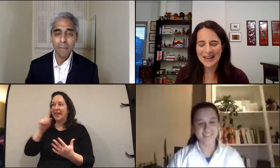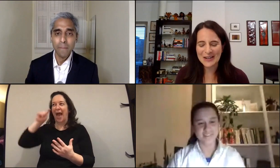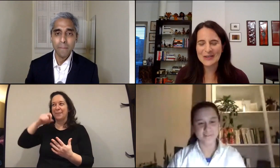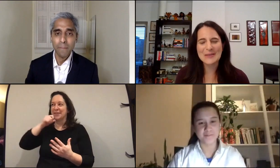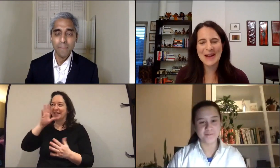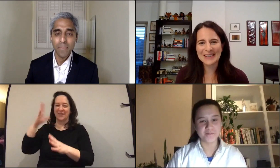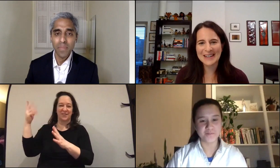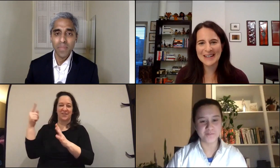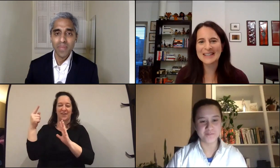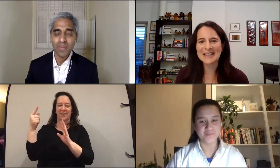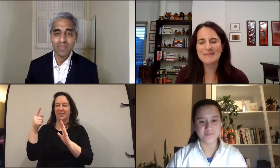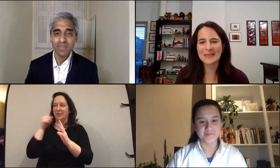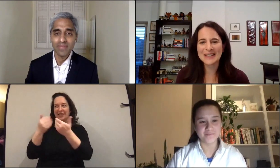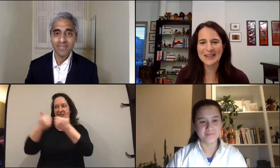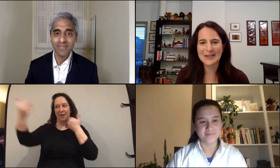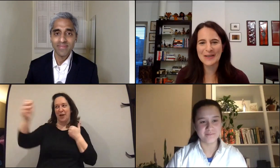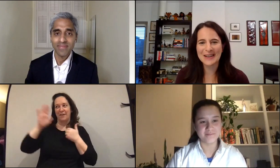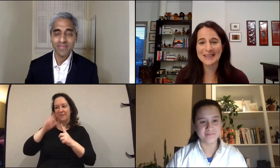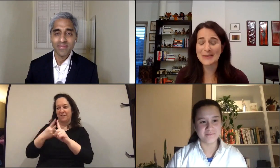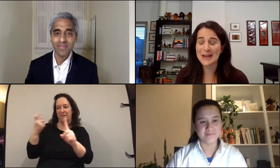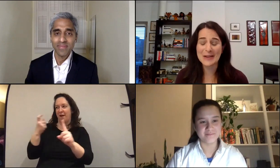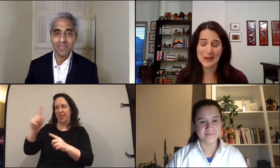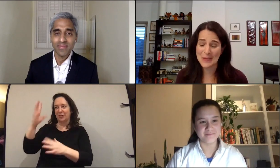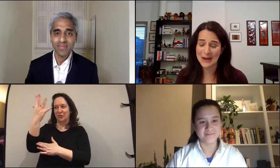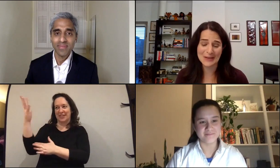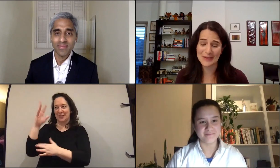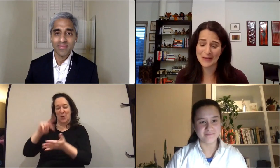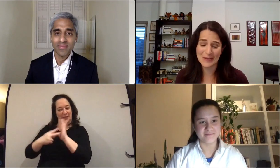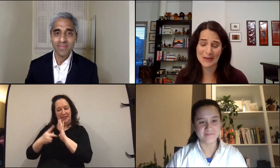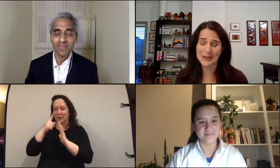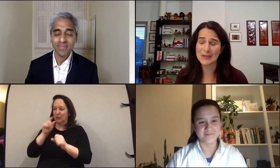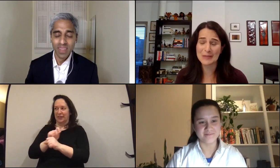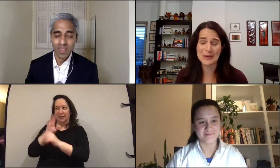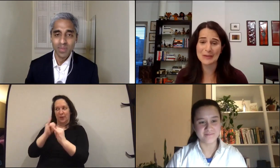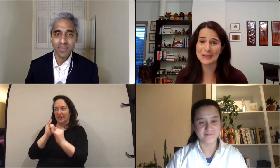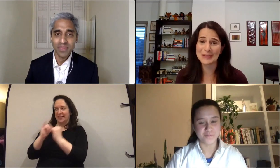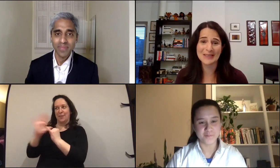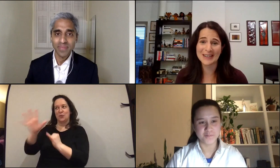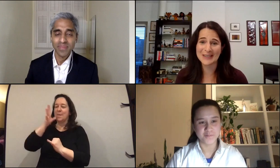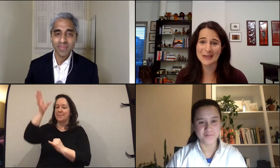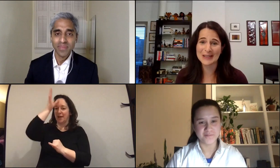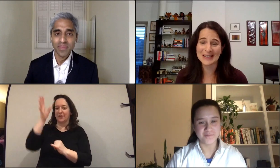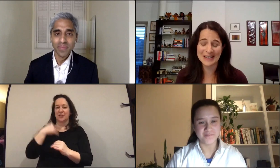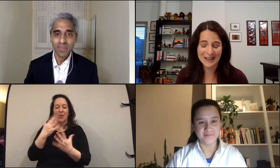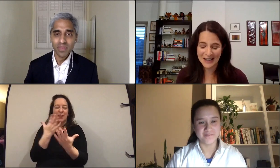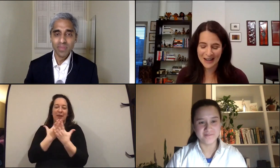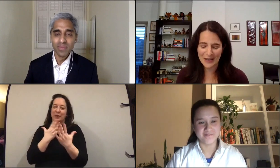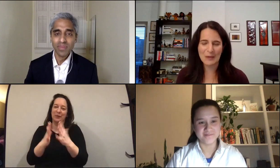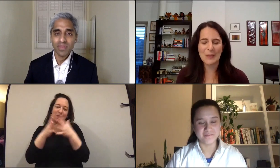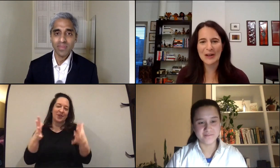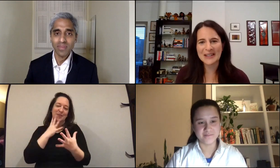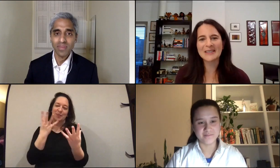they had a huge impact and i i see it i see it as your friend so thank you so much for for this just beautiful evening this was really